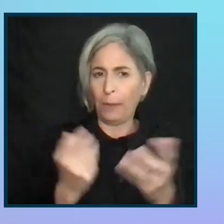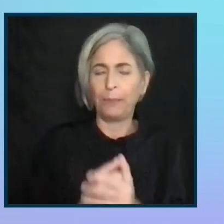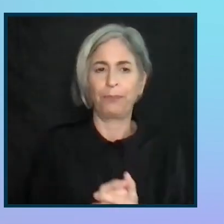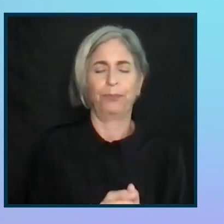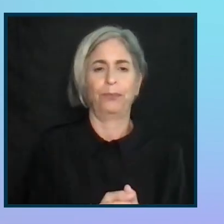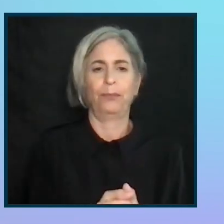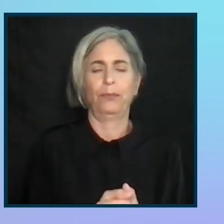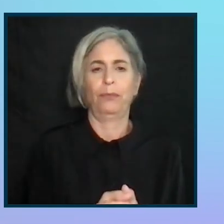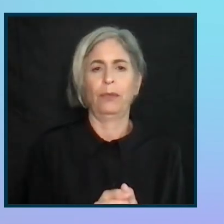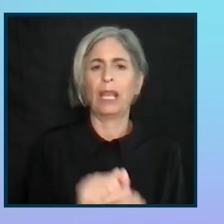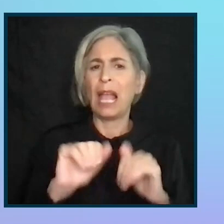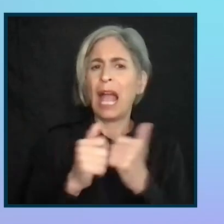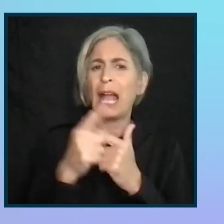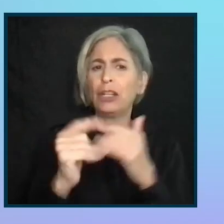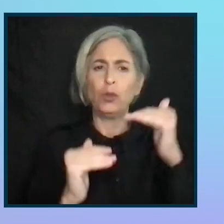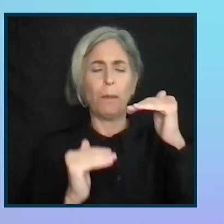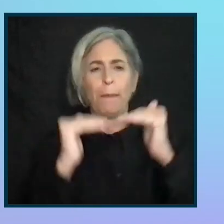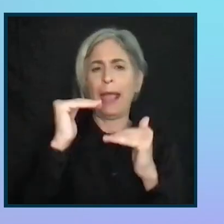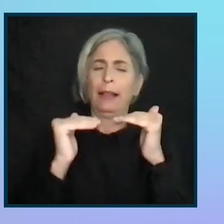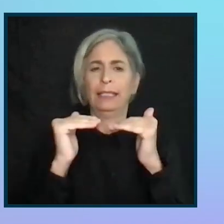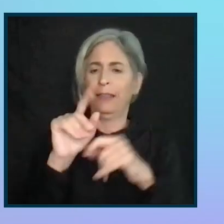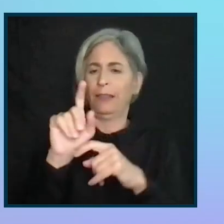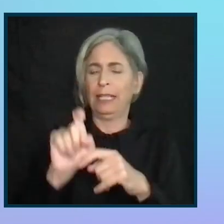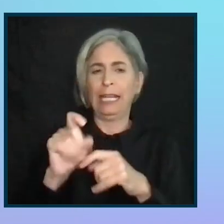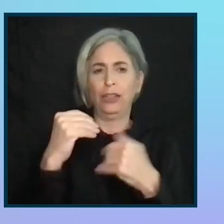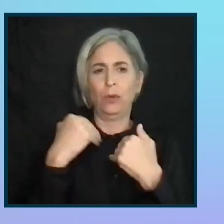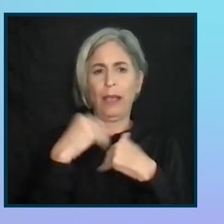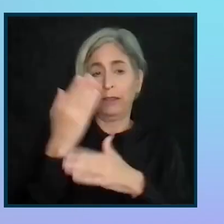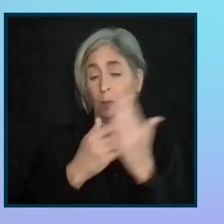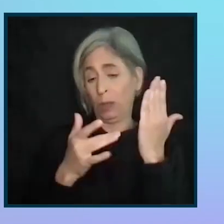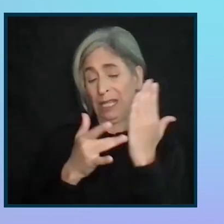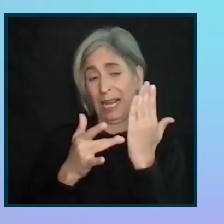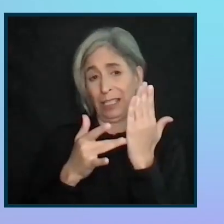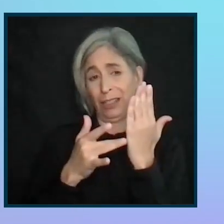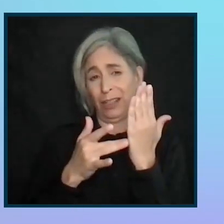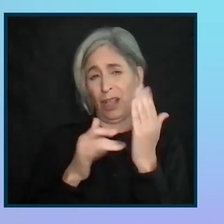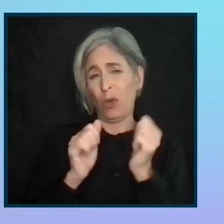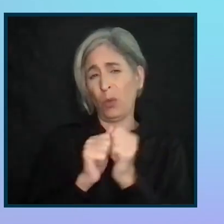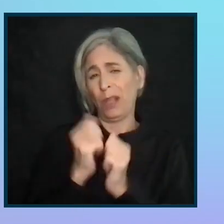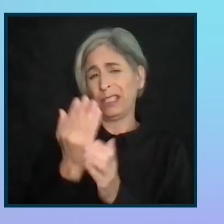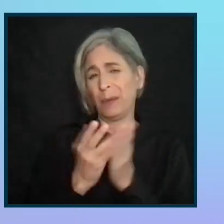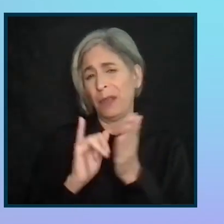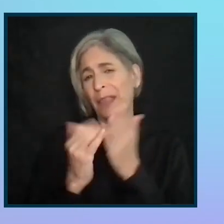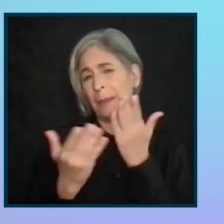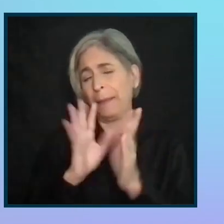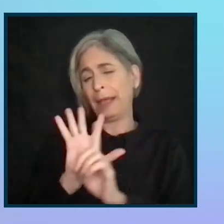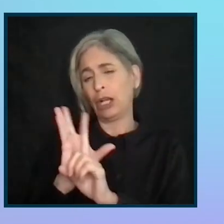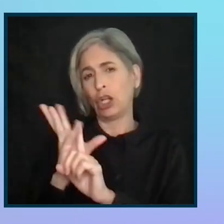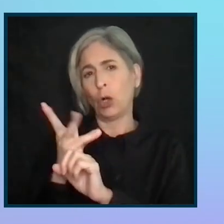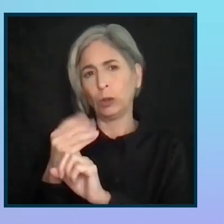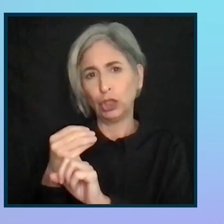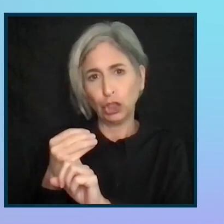how do you balance the need to have someone technical with someone who perhaps can be that culture builder?